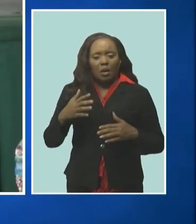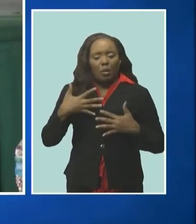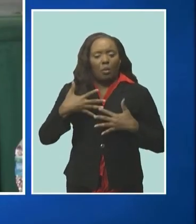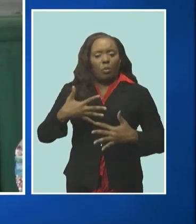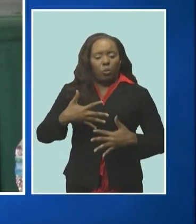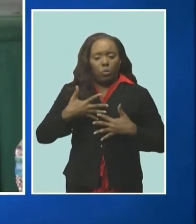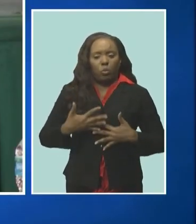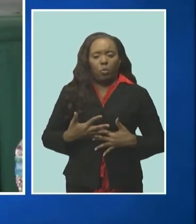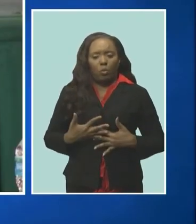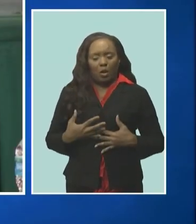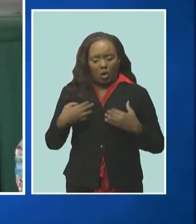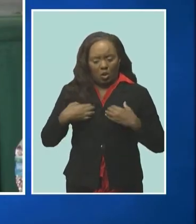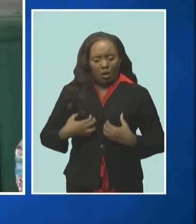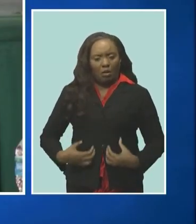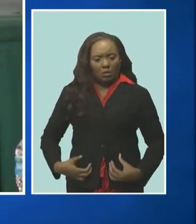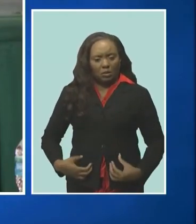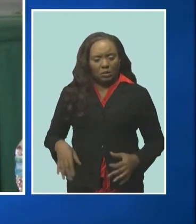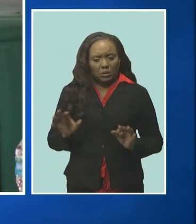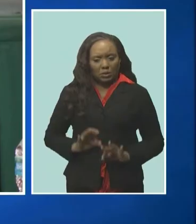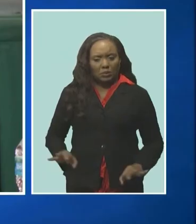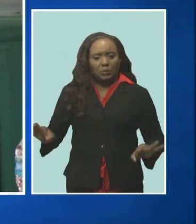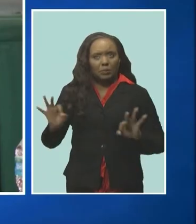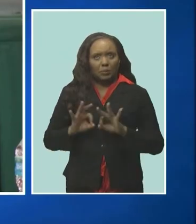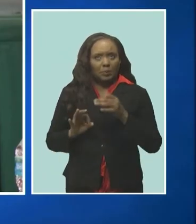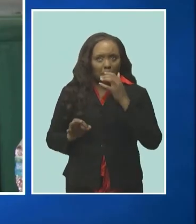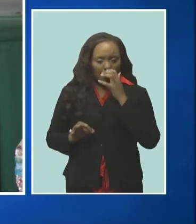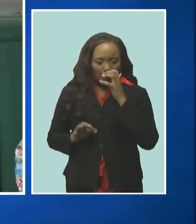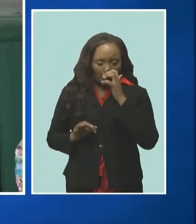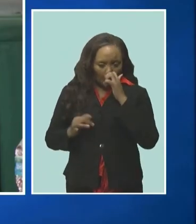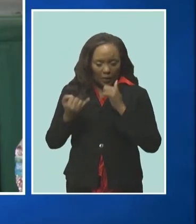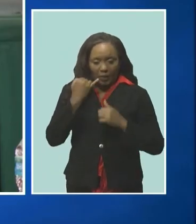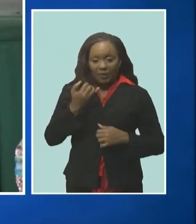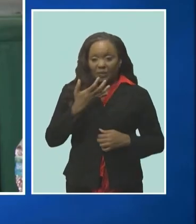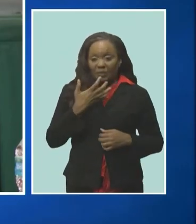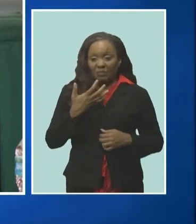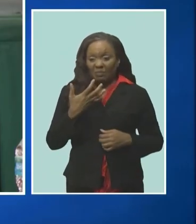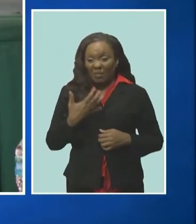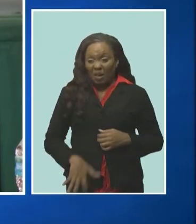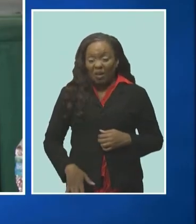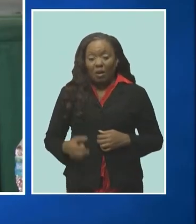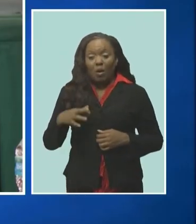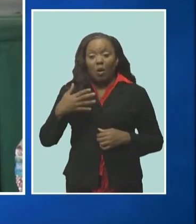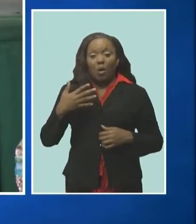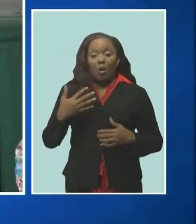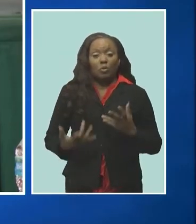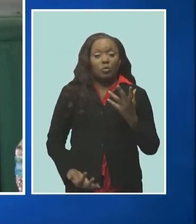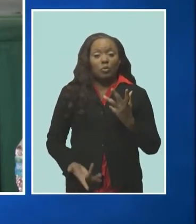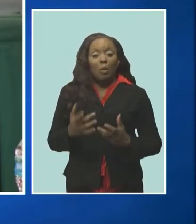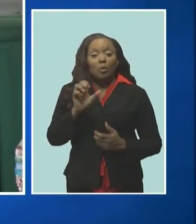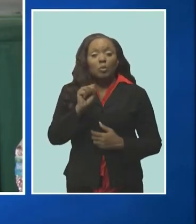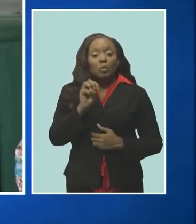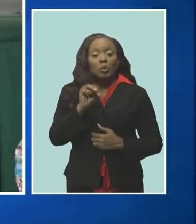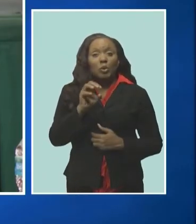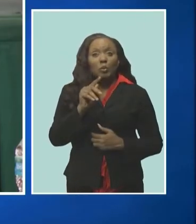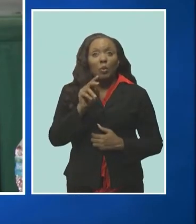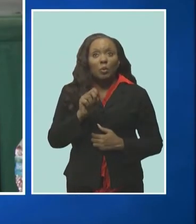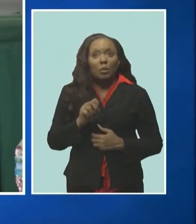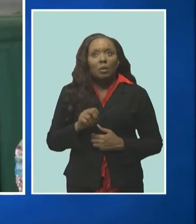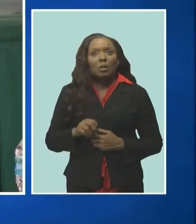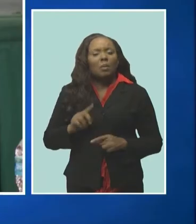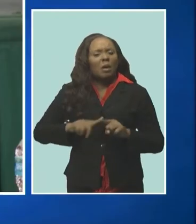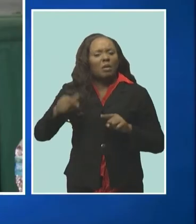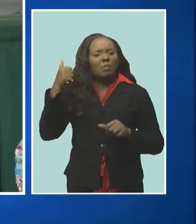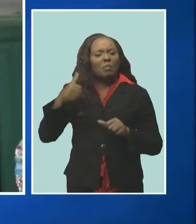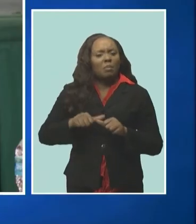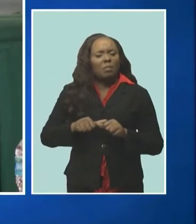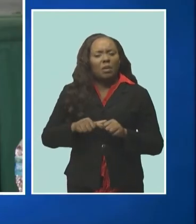then it's it's only going to put me at risk of an asthma attack but in new york we saw as the smoke came across from from canada yeah